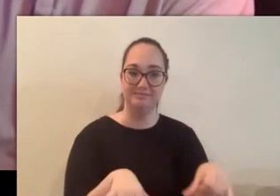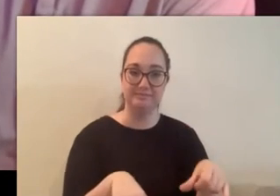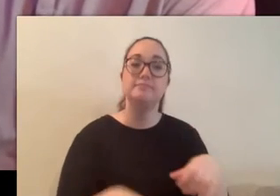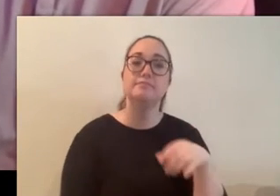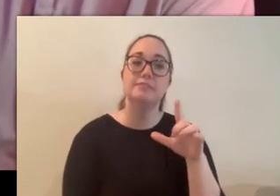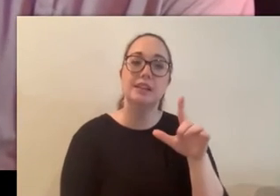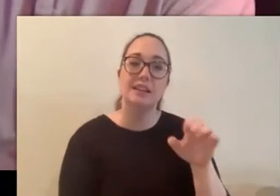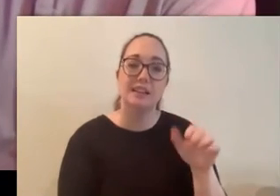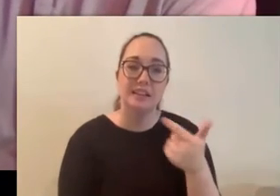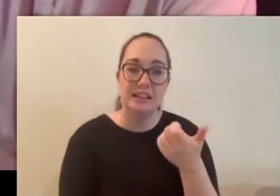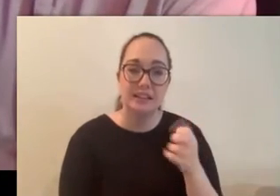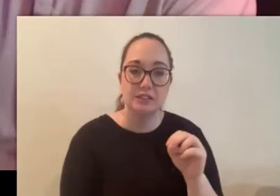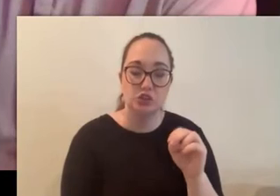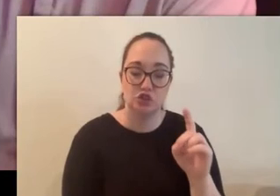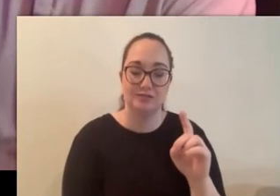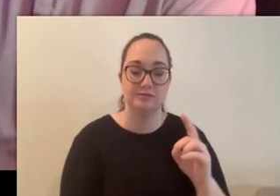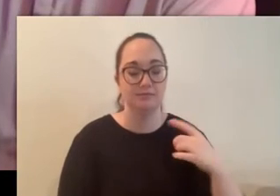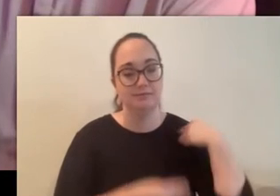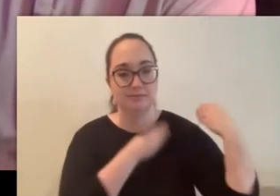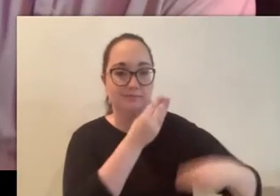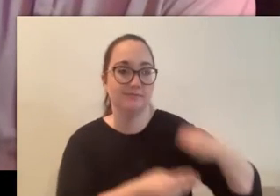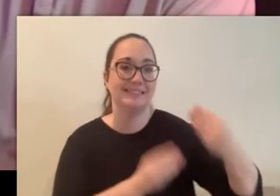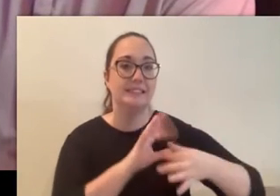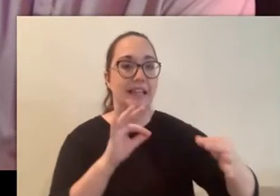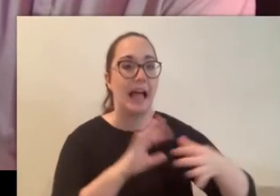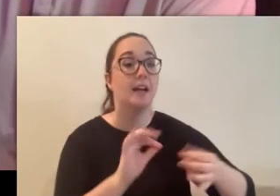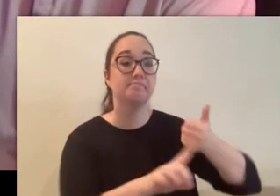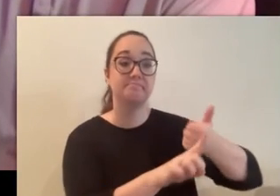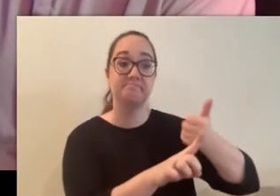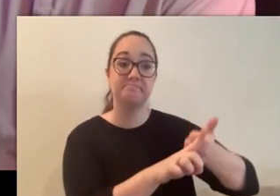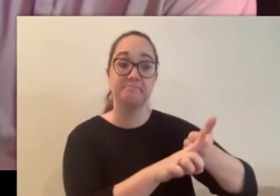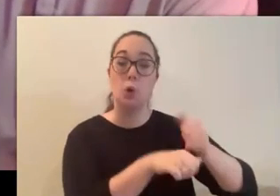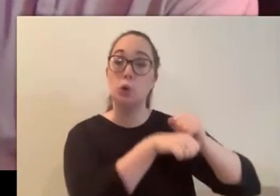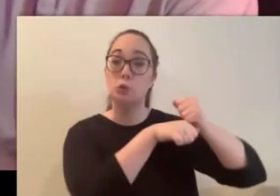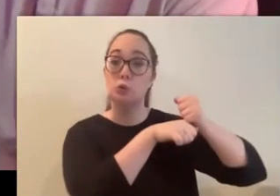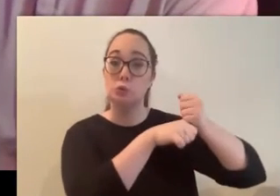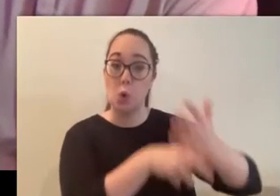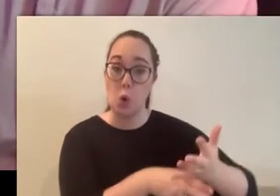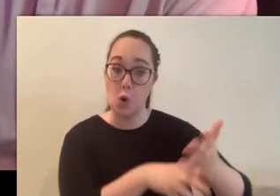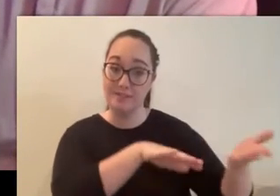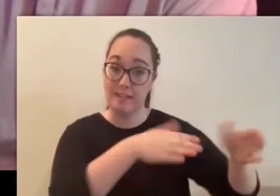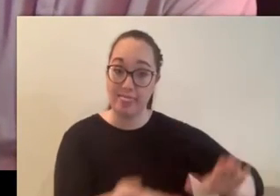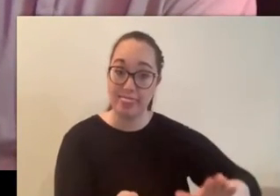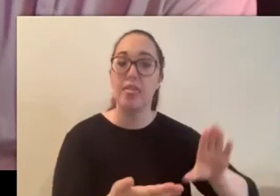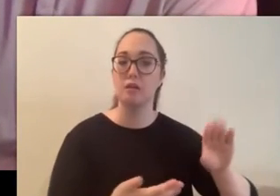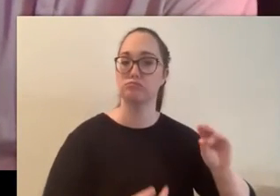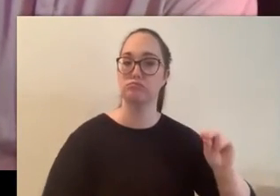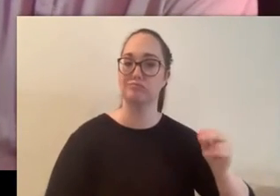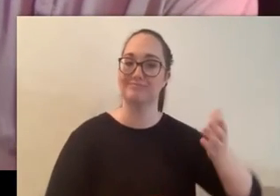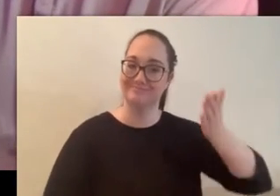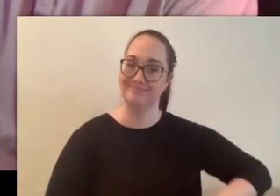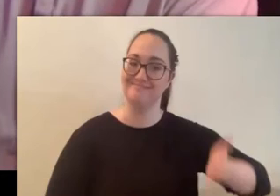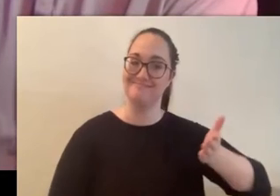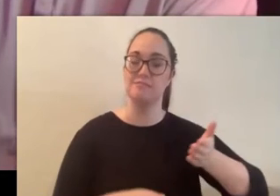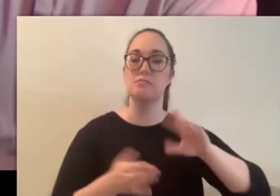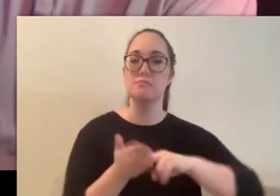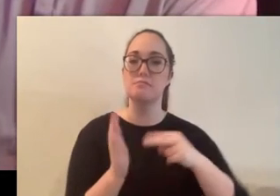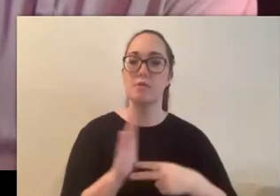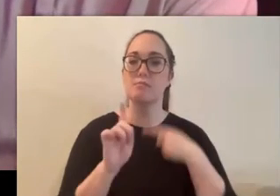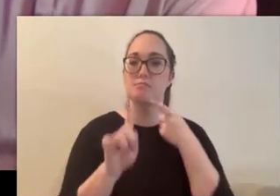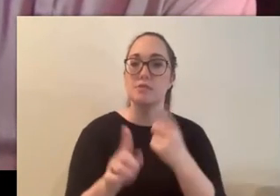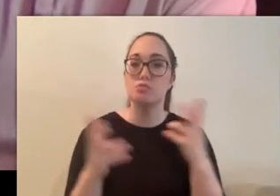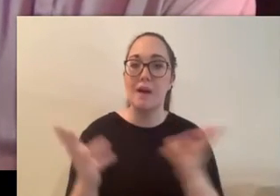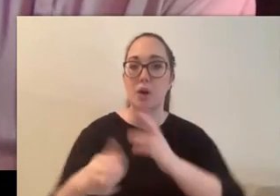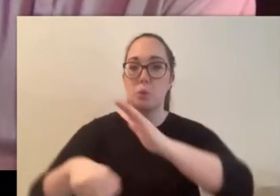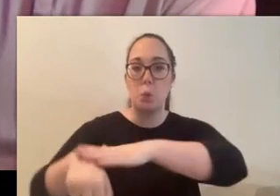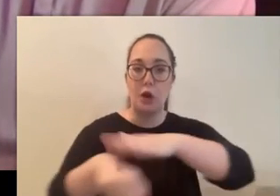banshees don't cause death they only serve as a warning of it but historians can't be certain of that information banshees can come